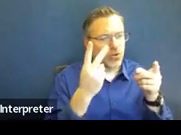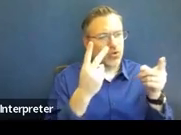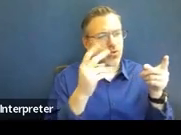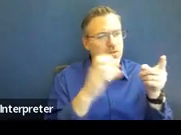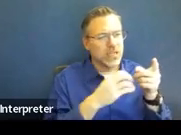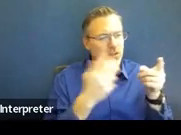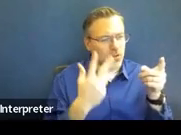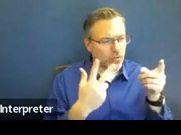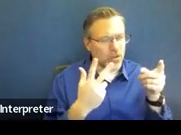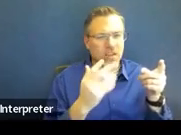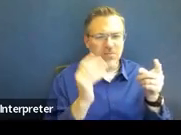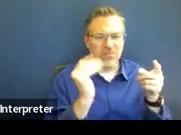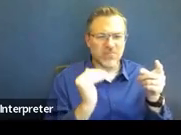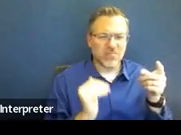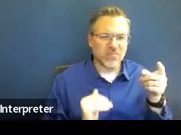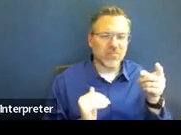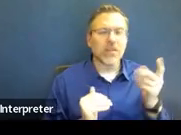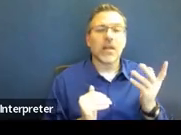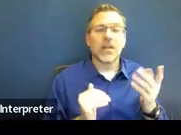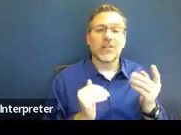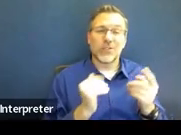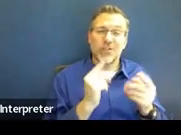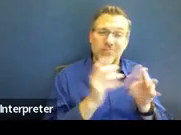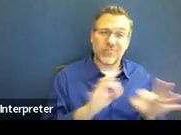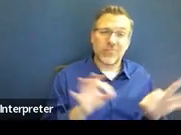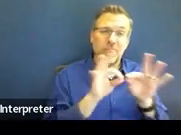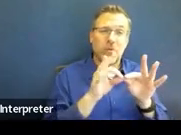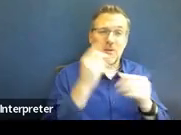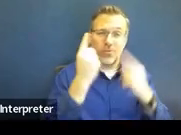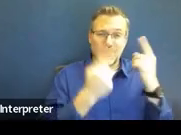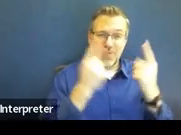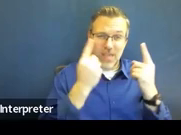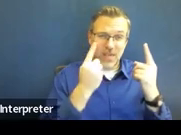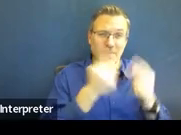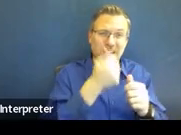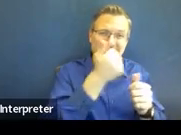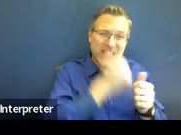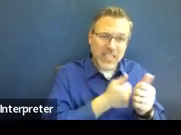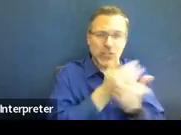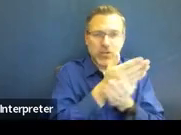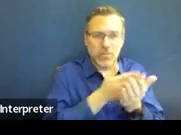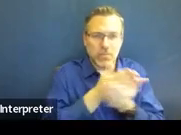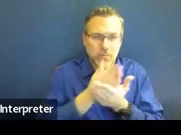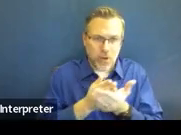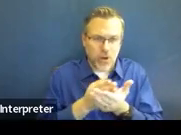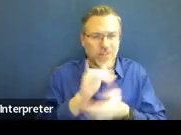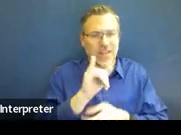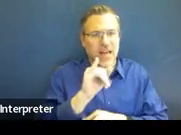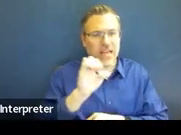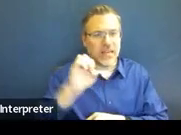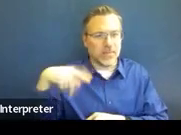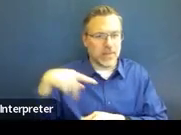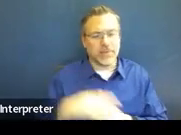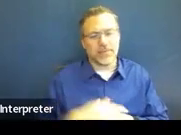just making sure that I think about each piece of the IEP and have those decisions outlined here.